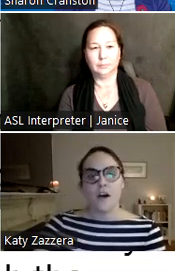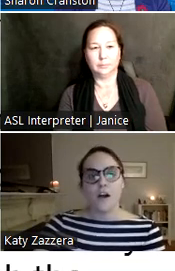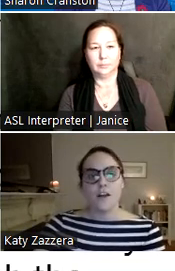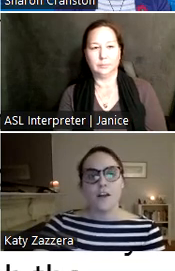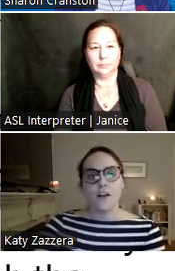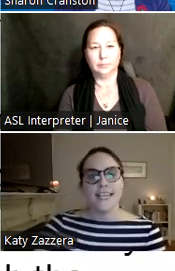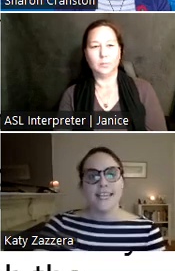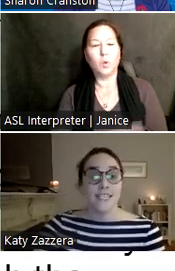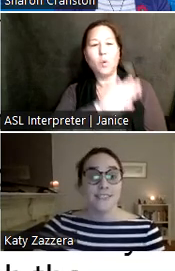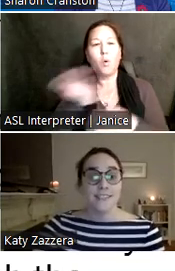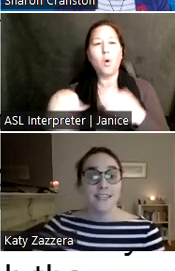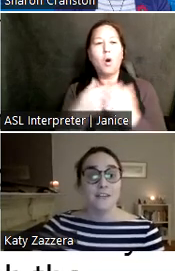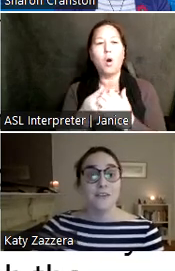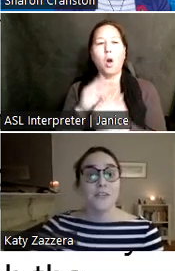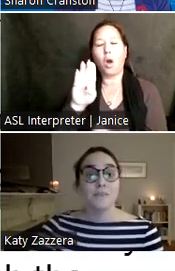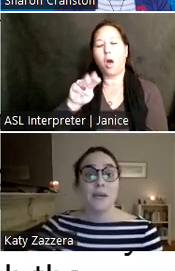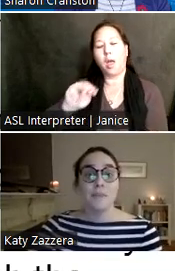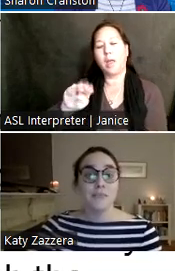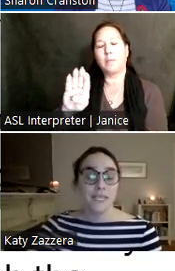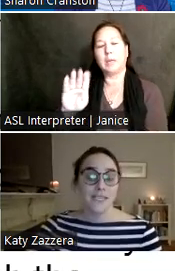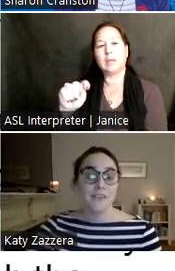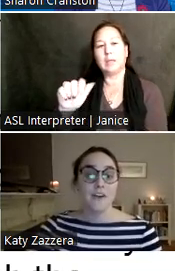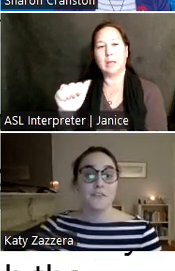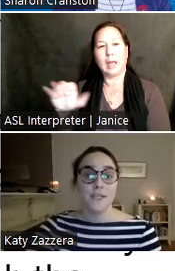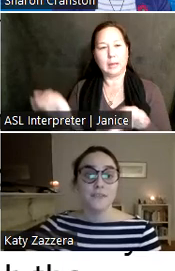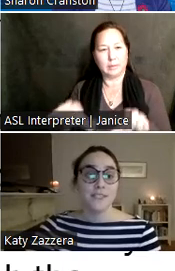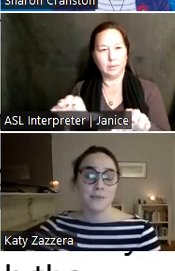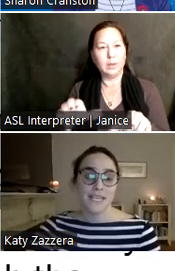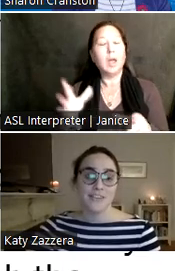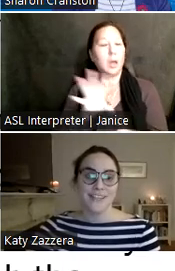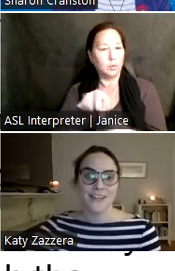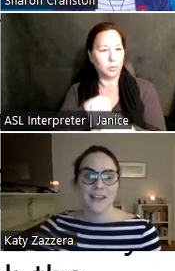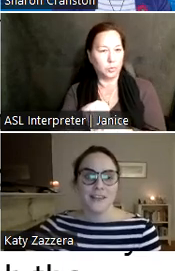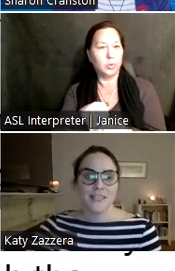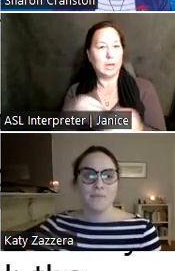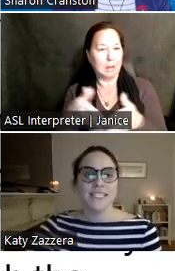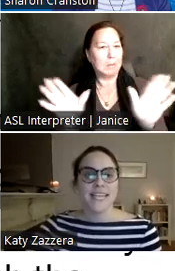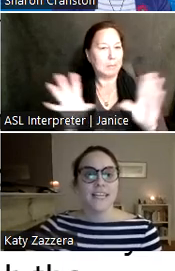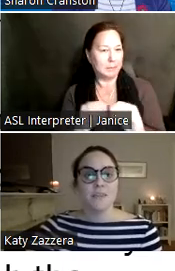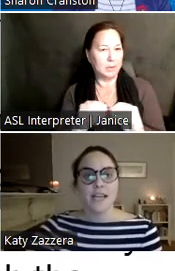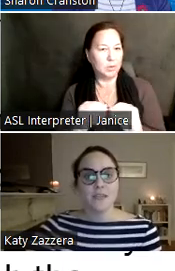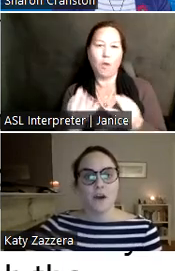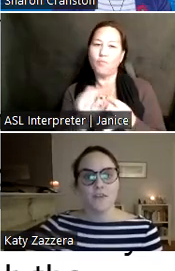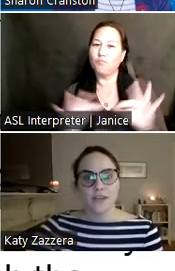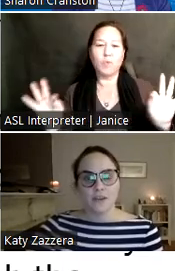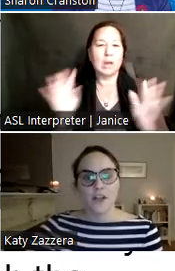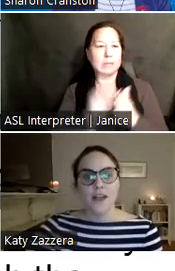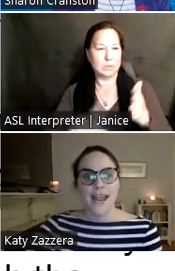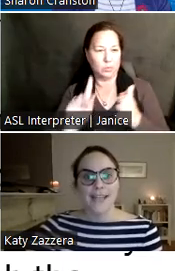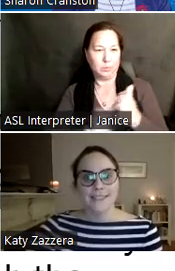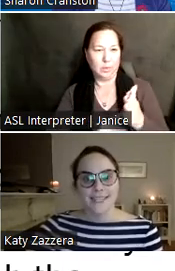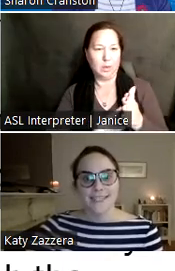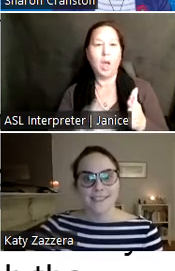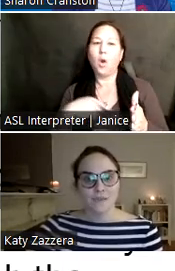All MBTA activities, including public meetings, are free of discrimination. The MBTA complies with all federal